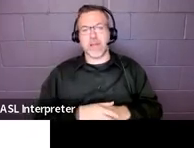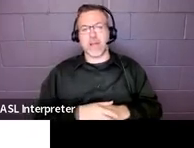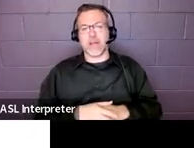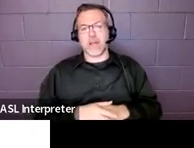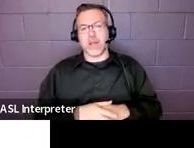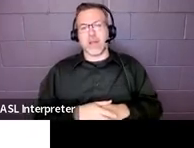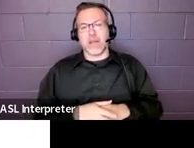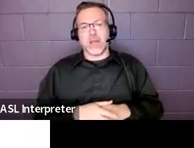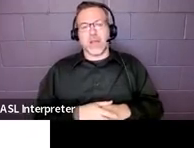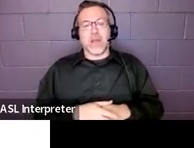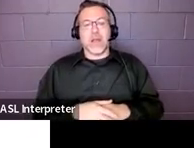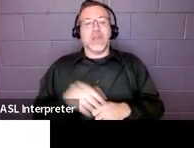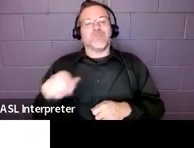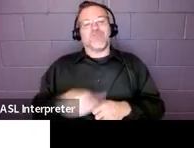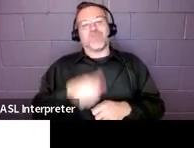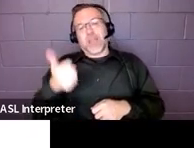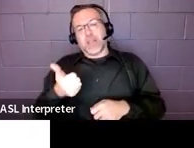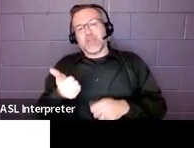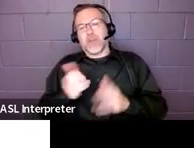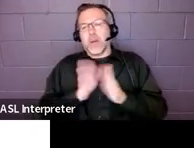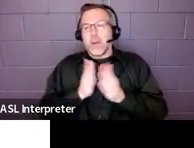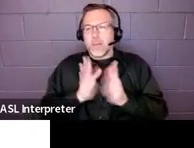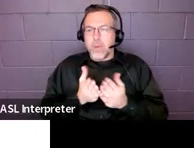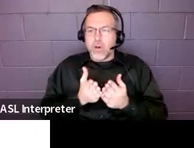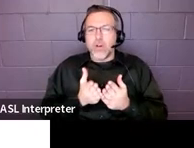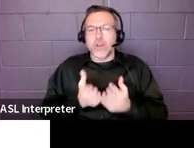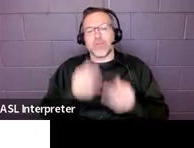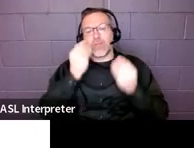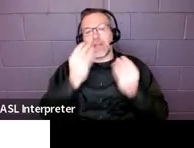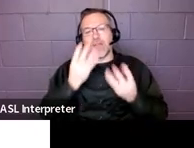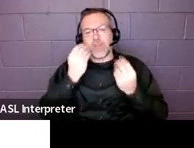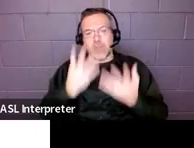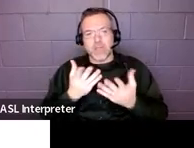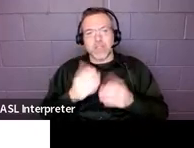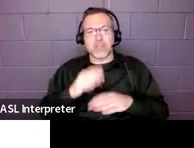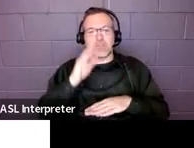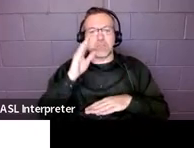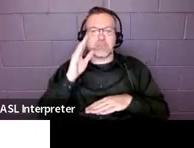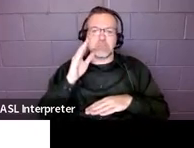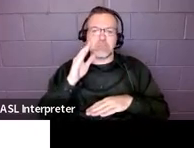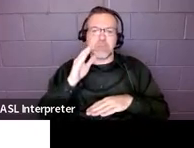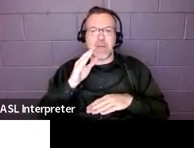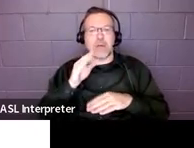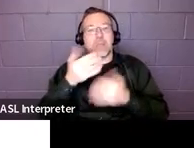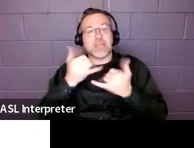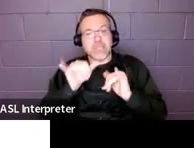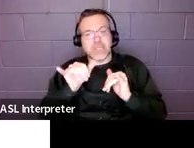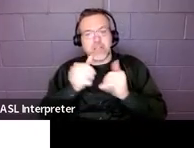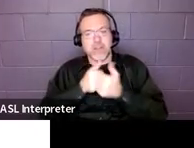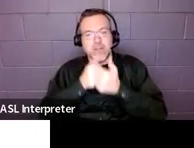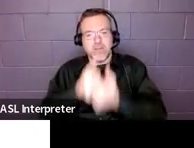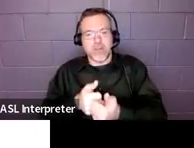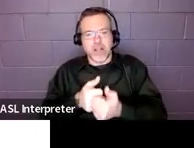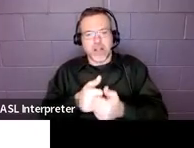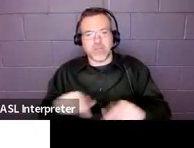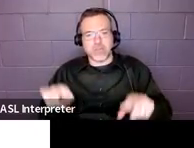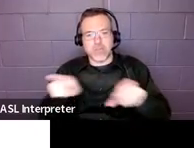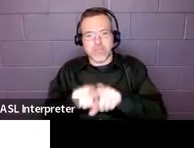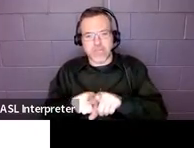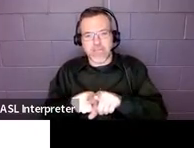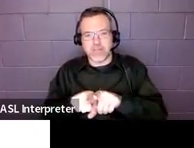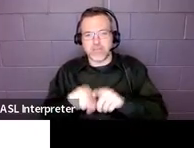alternative books or materials that are on the same theme or topic, but maybe they're a little bit lower in their comprehension level.